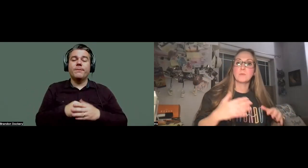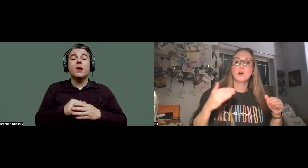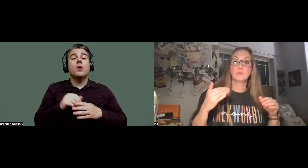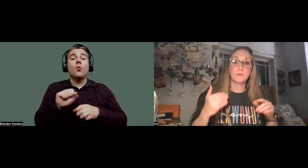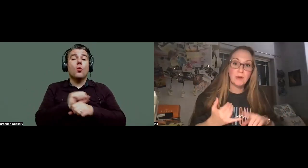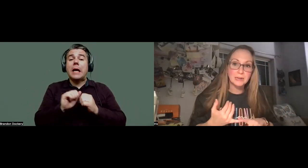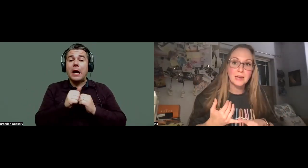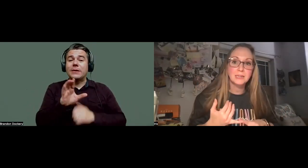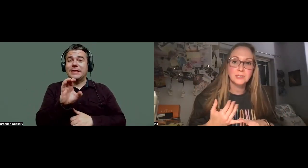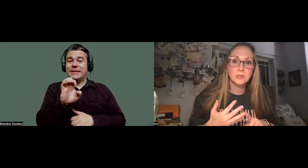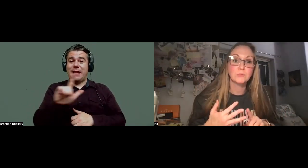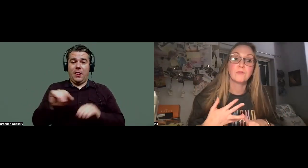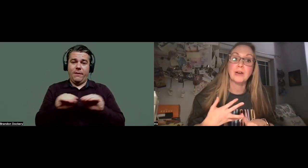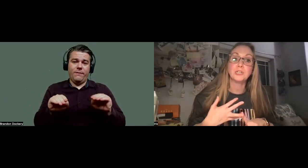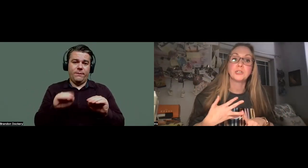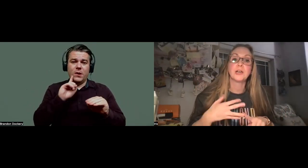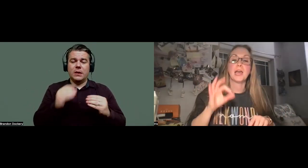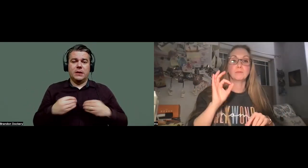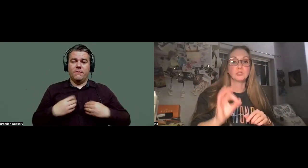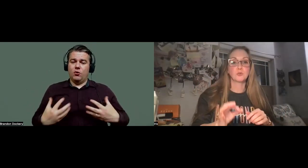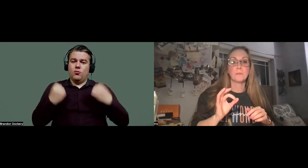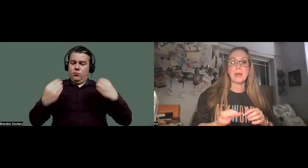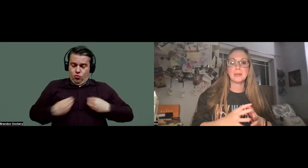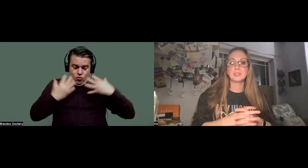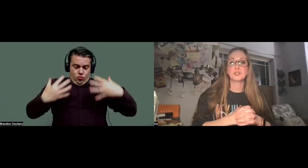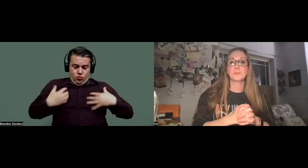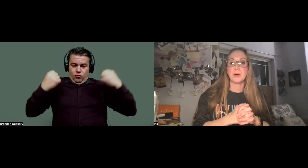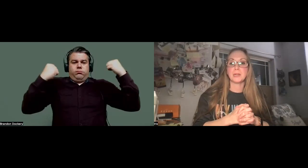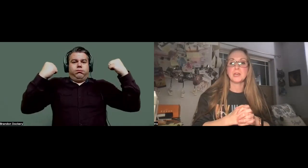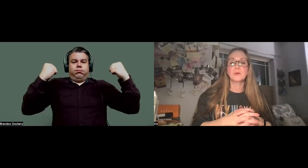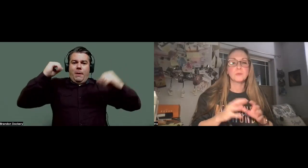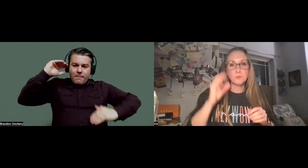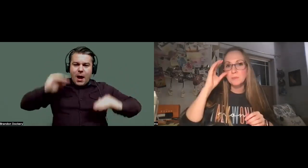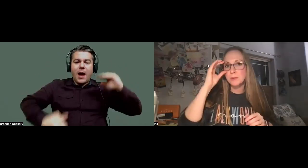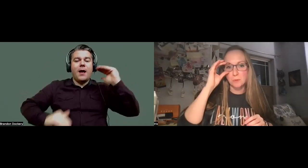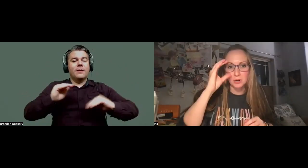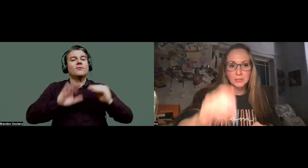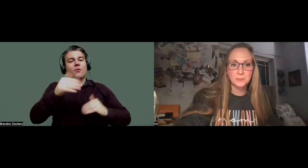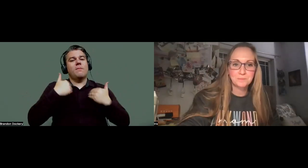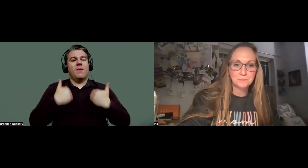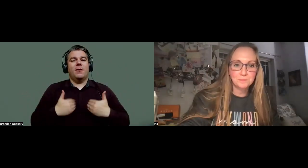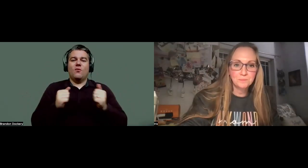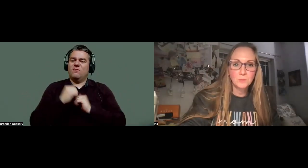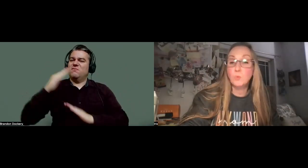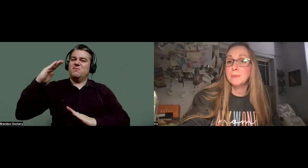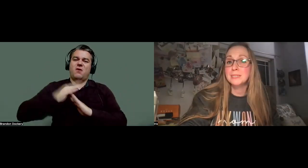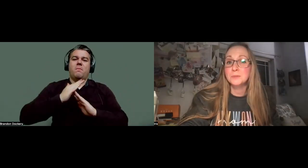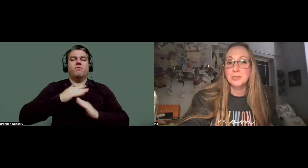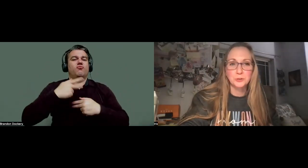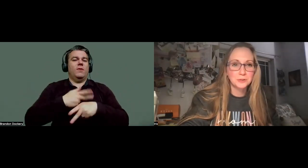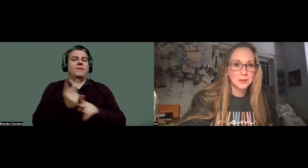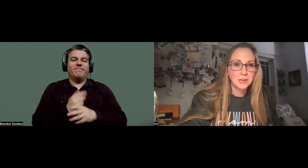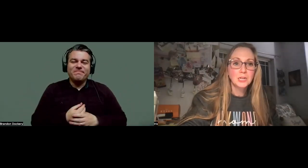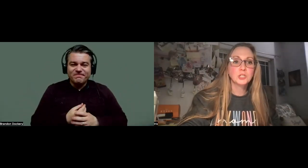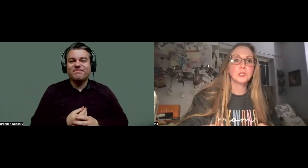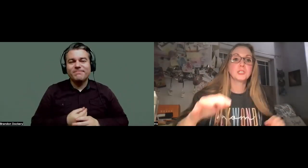to help revitalize refresh and restore balance to your body with premium products. What makes it